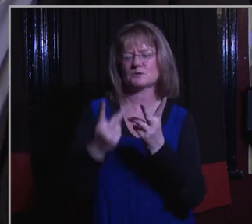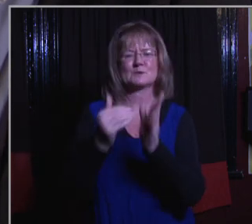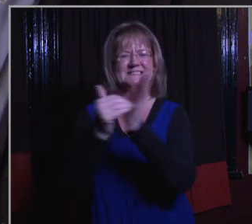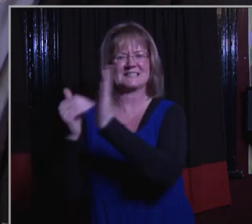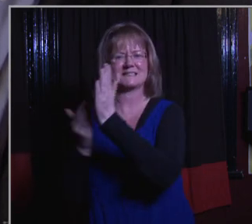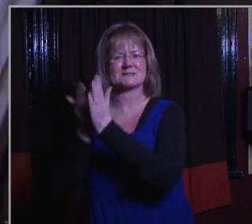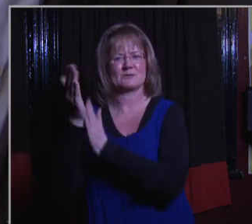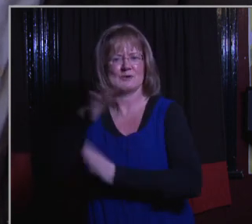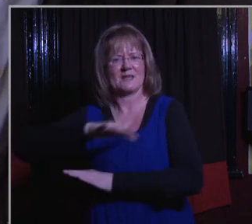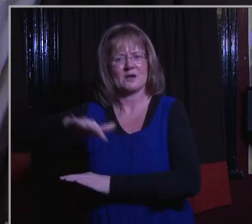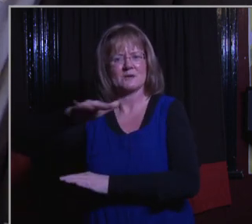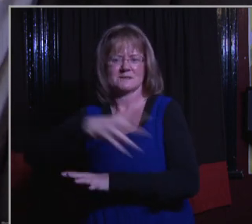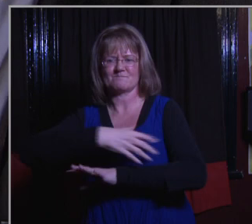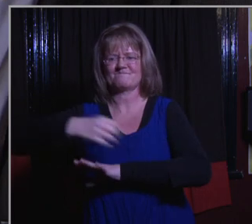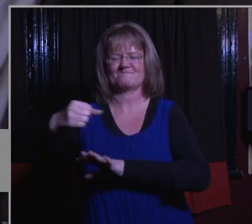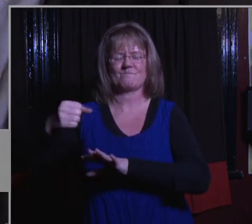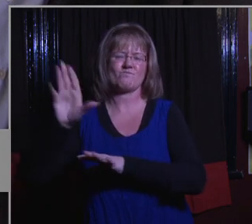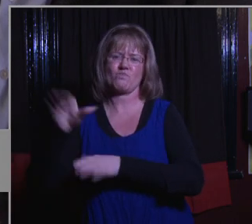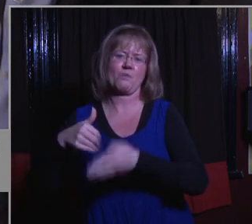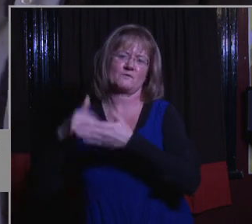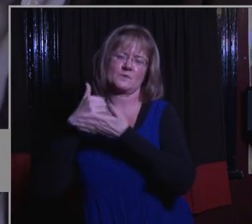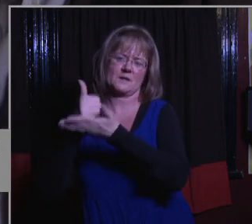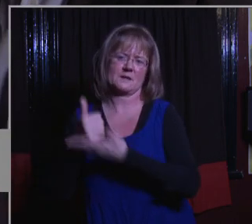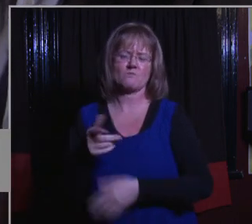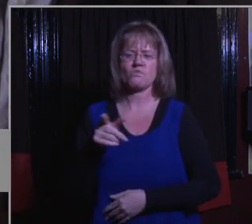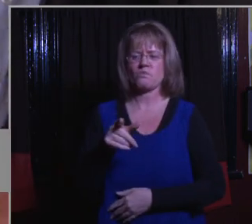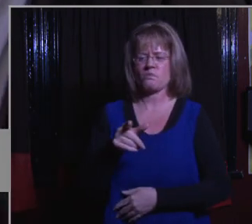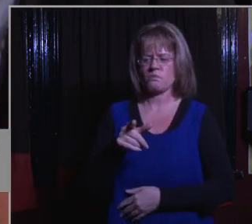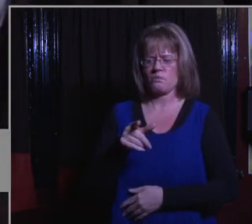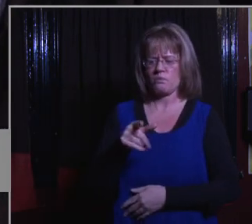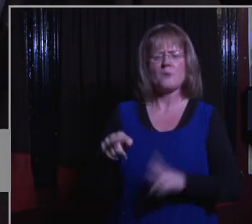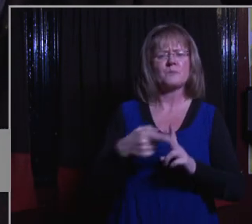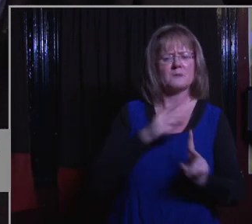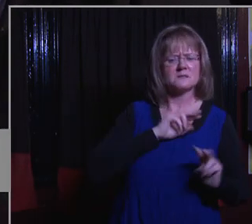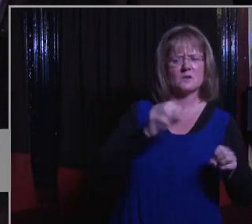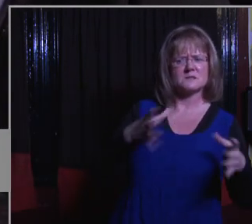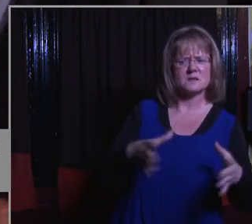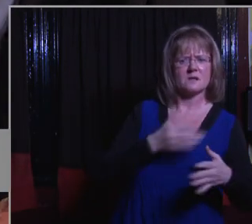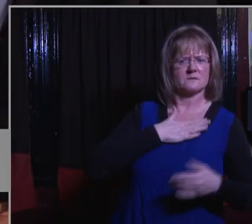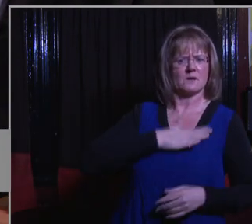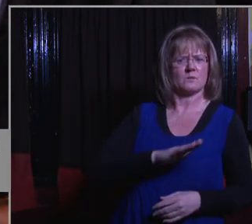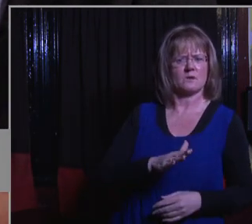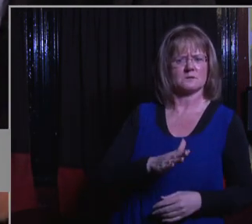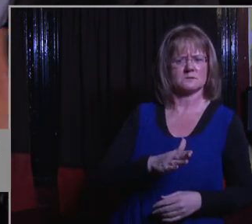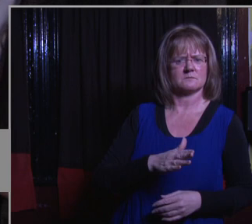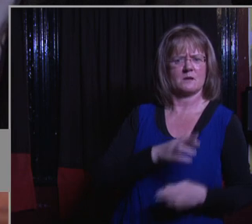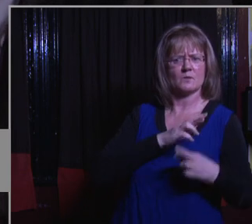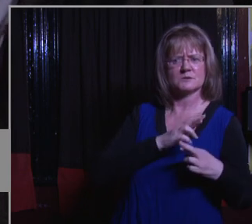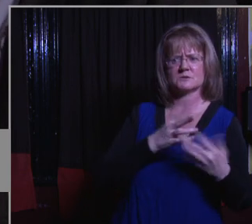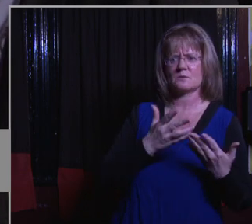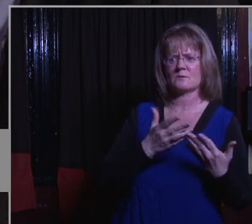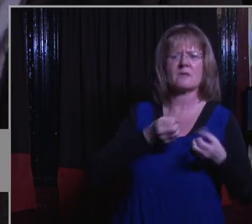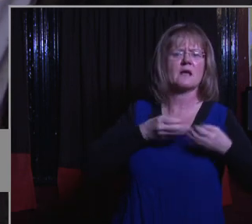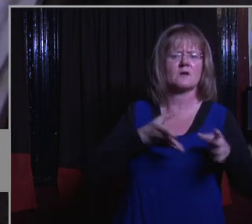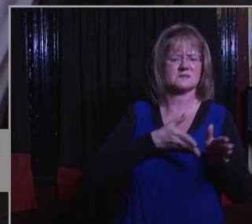and that's taken away from their overall campaign. Also they lost kind of sight of their kaupapa. I mean whatever you might think of ACT. That's true. They kind of